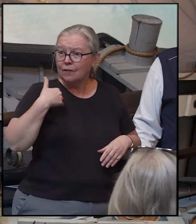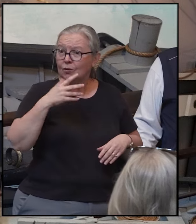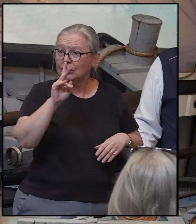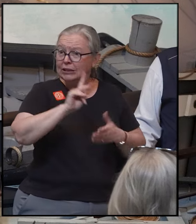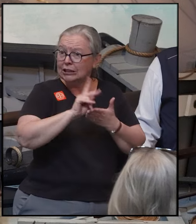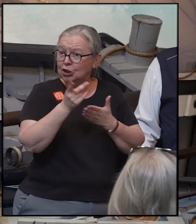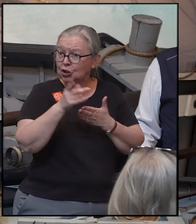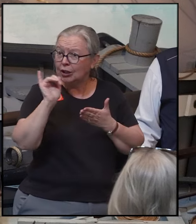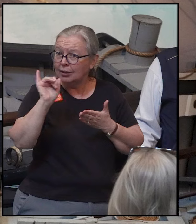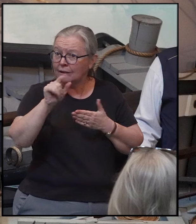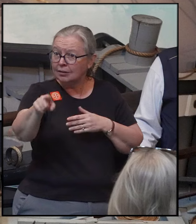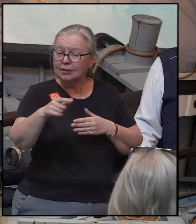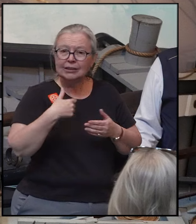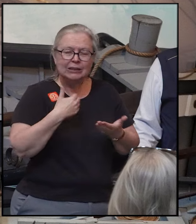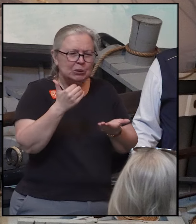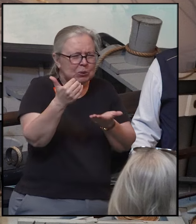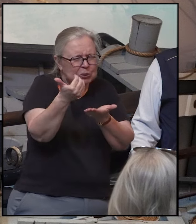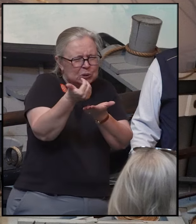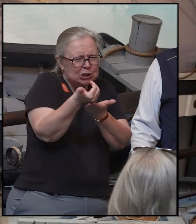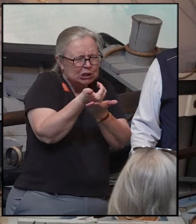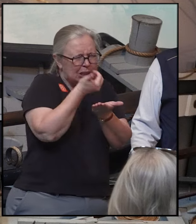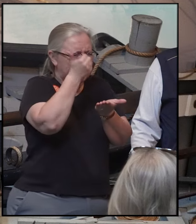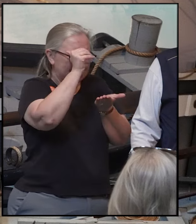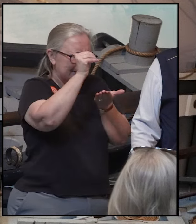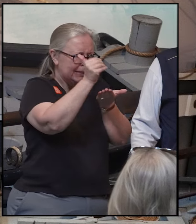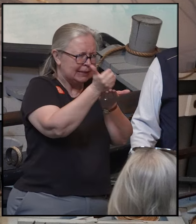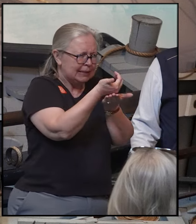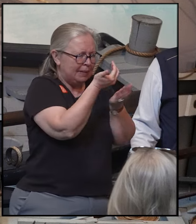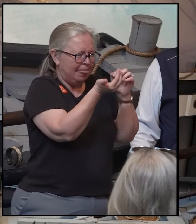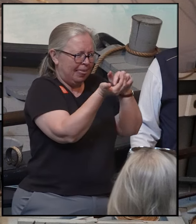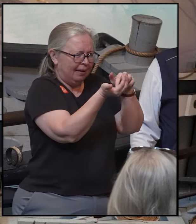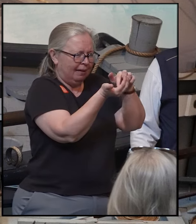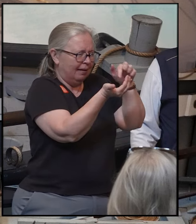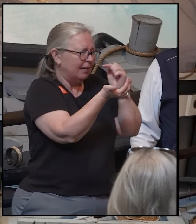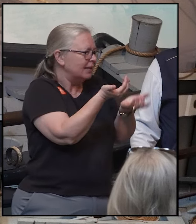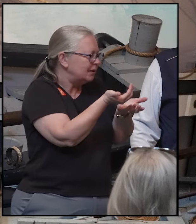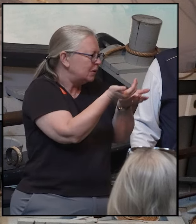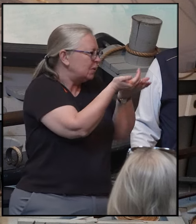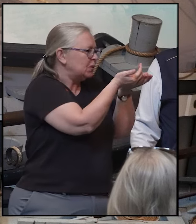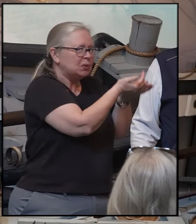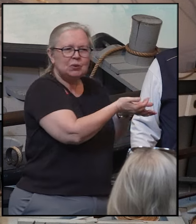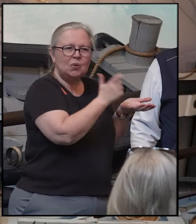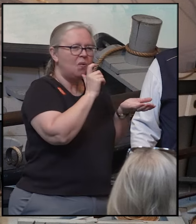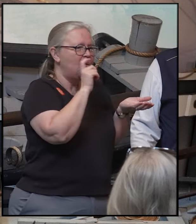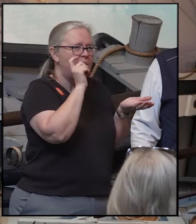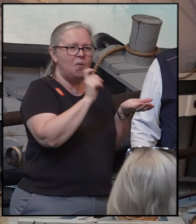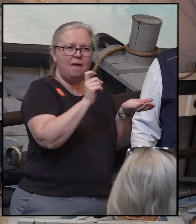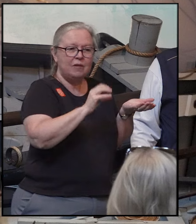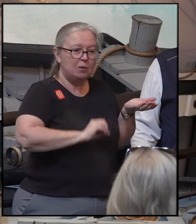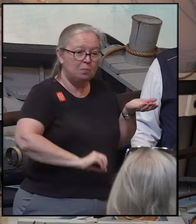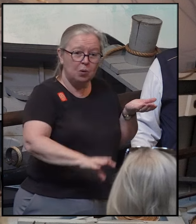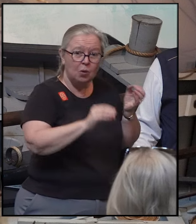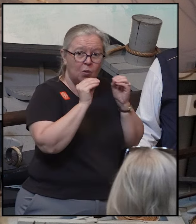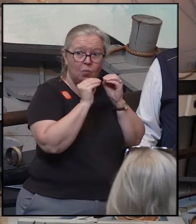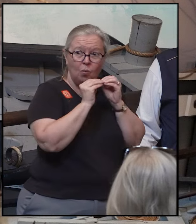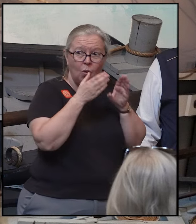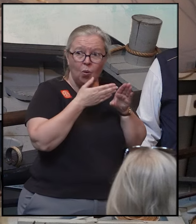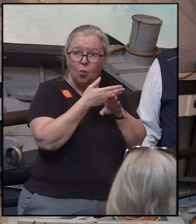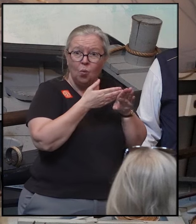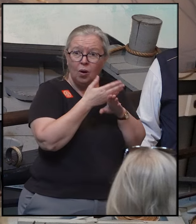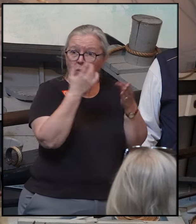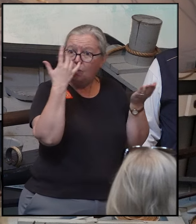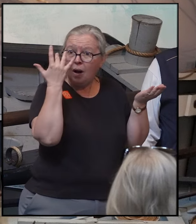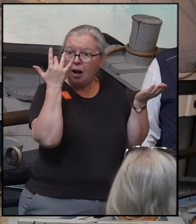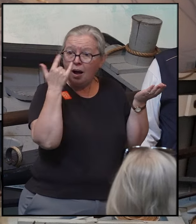in your kitchen, and we are going to skim off that residue, and now we no longer need to put wood underneath the